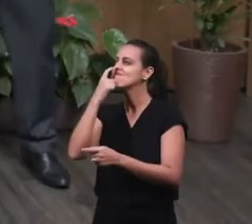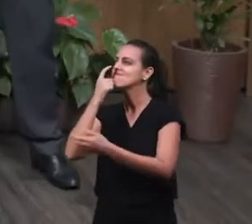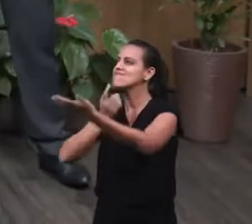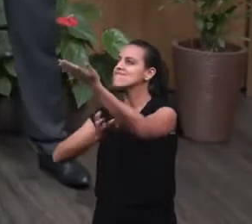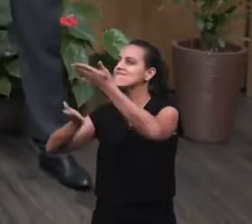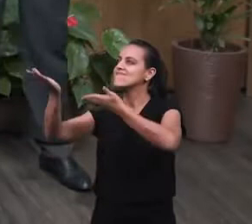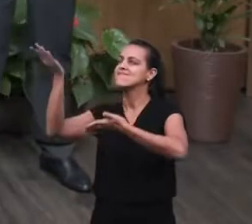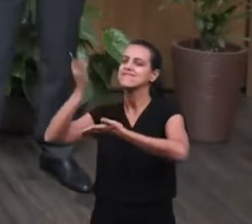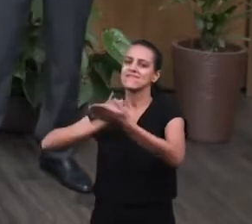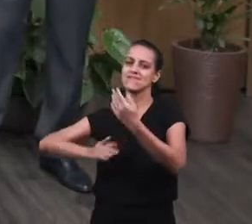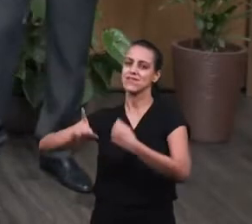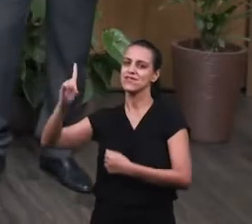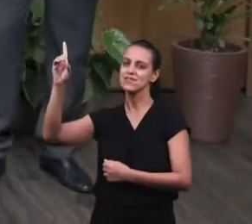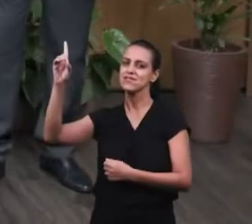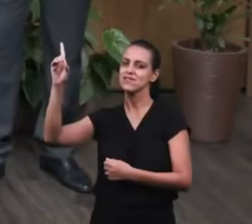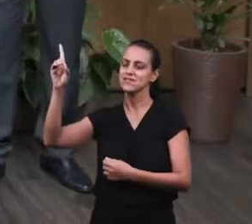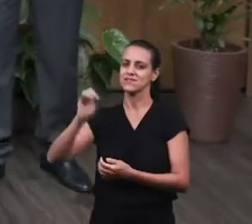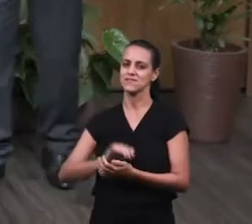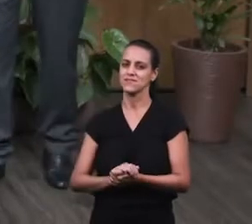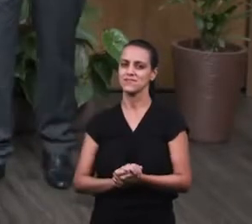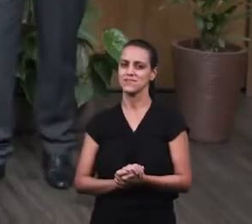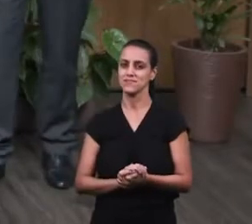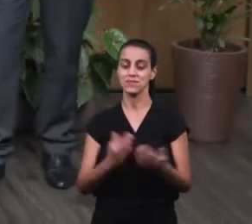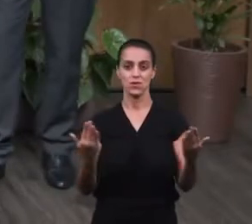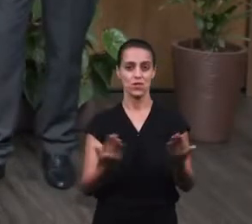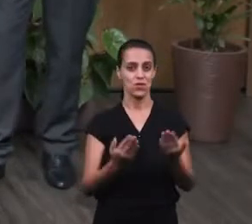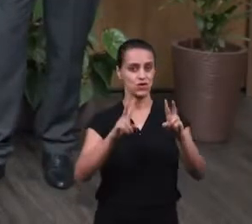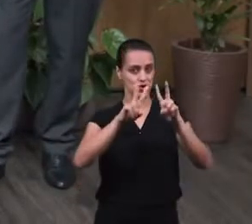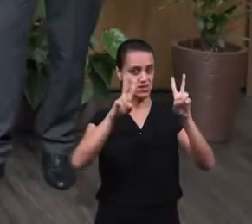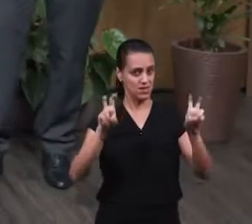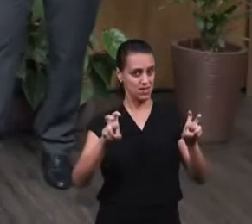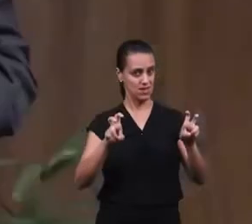today's theme, men's choice,